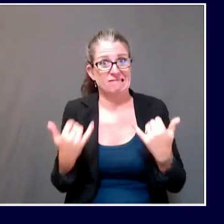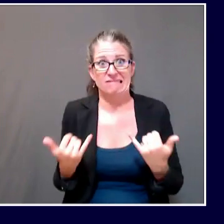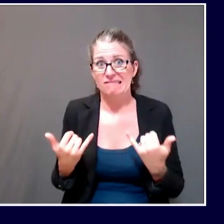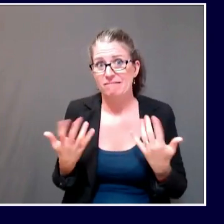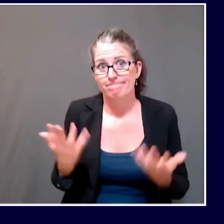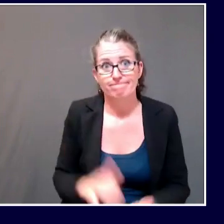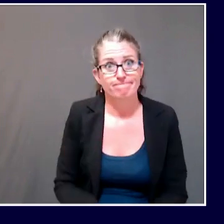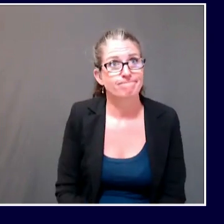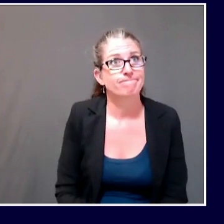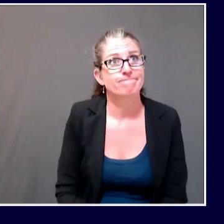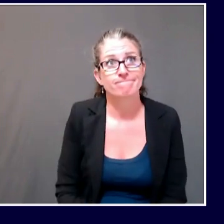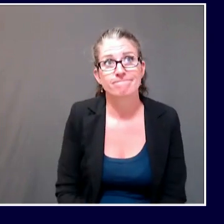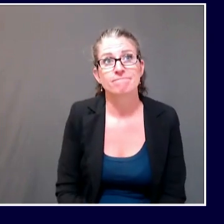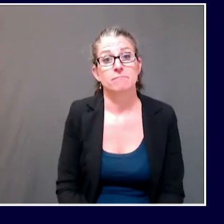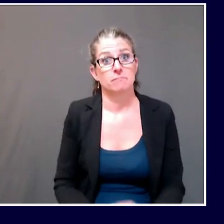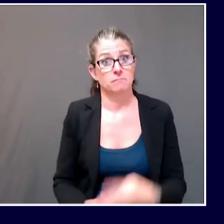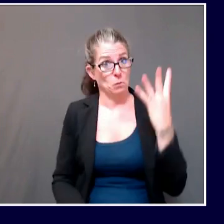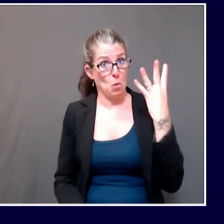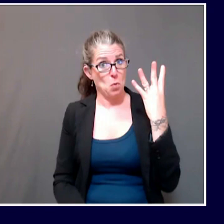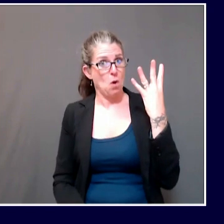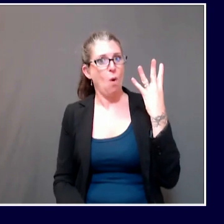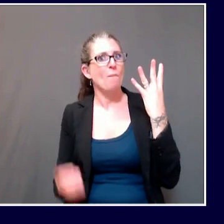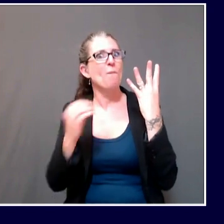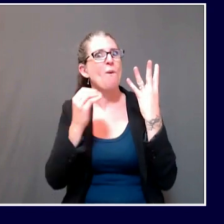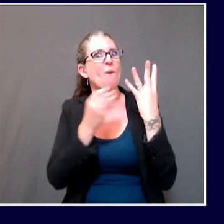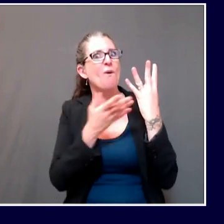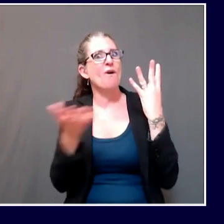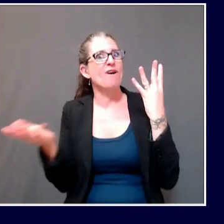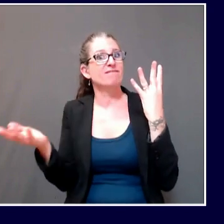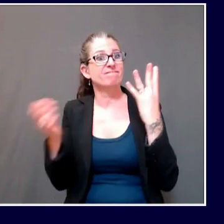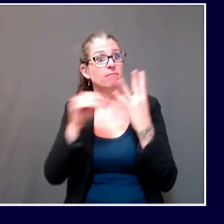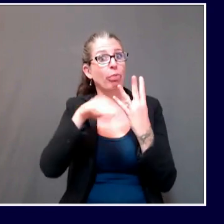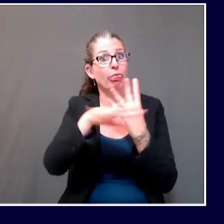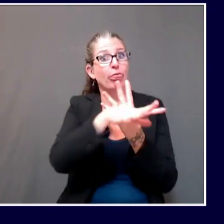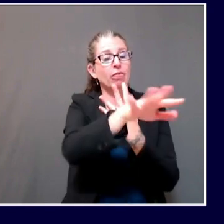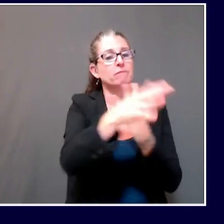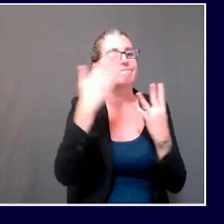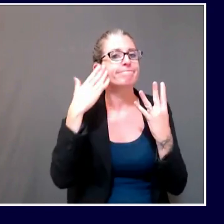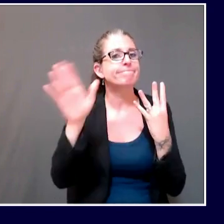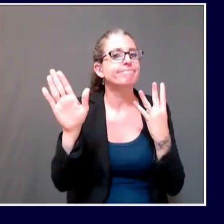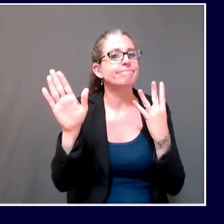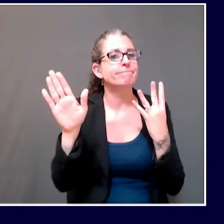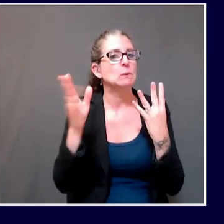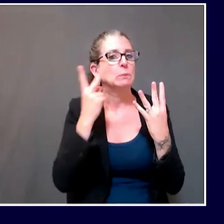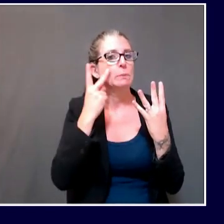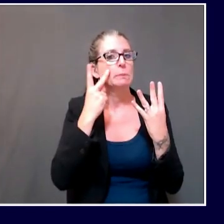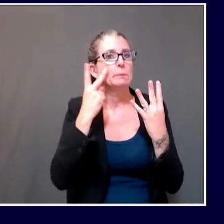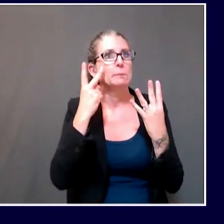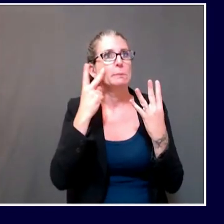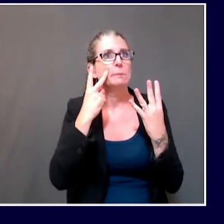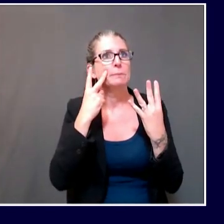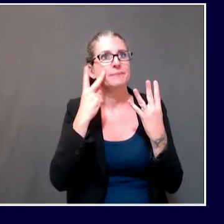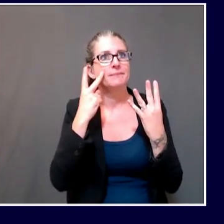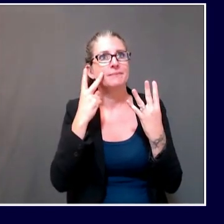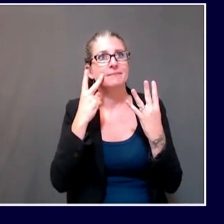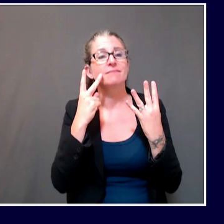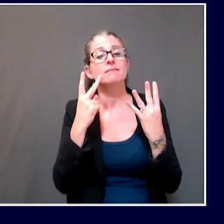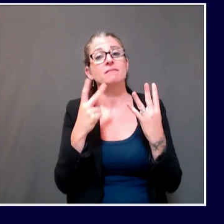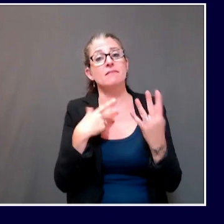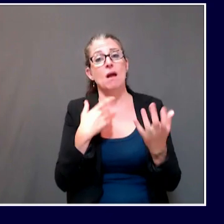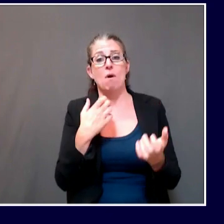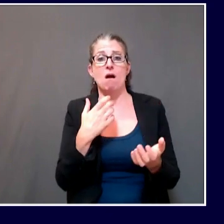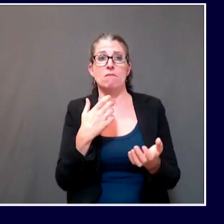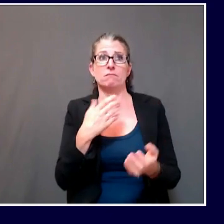first phase. Right now, Steve, to be candid with you, we're in about hour four of our investigation. And so it's too early to say